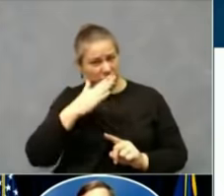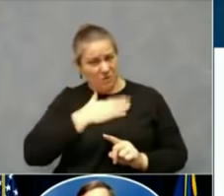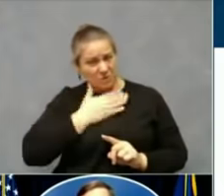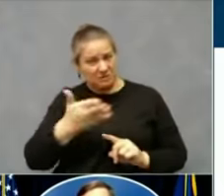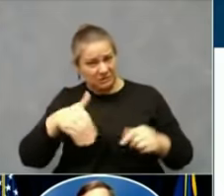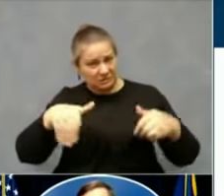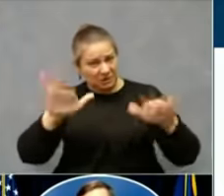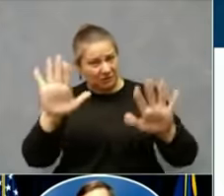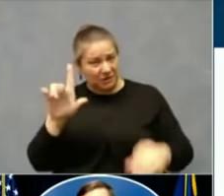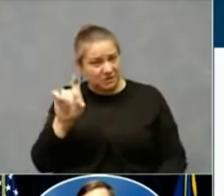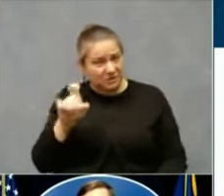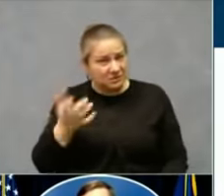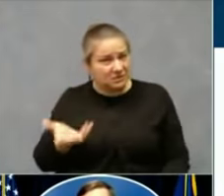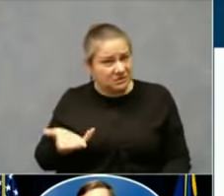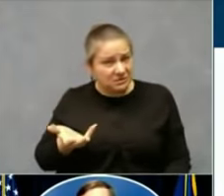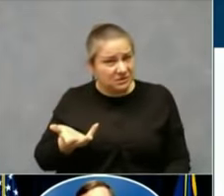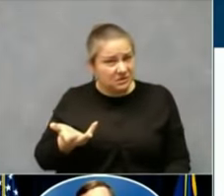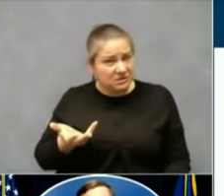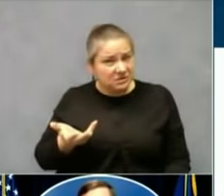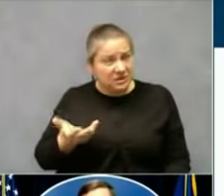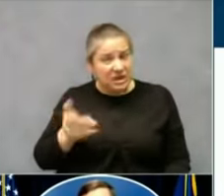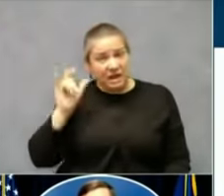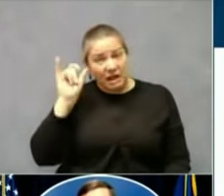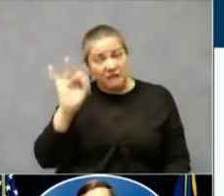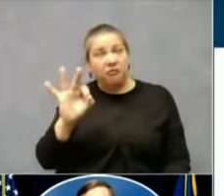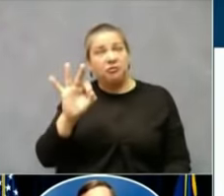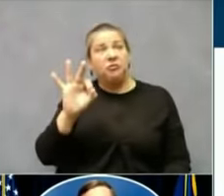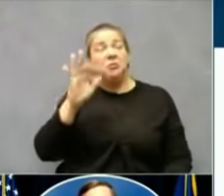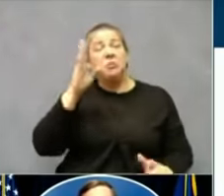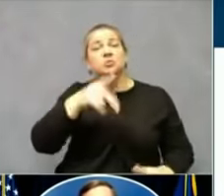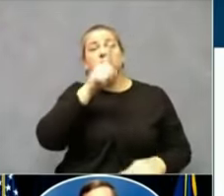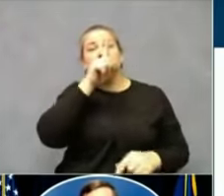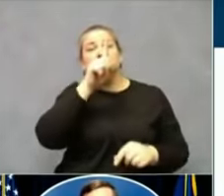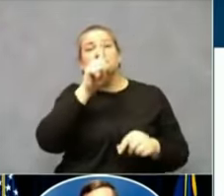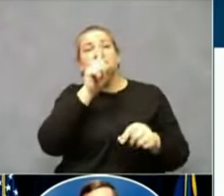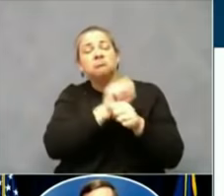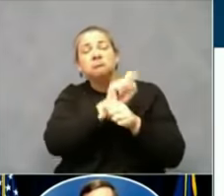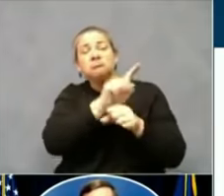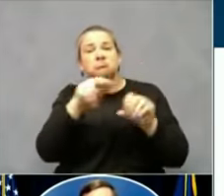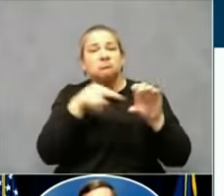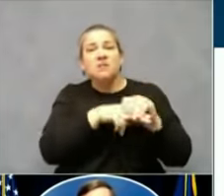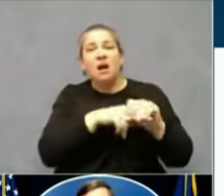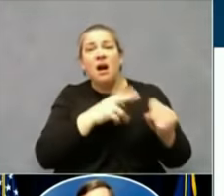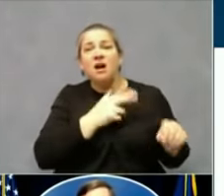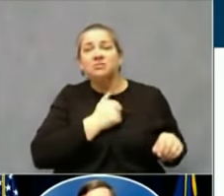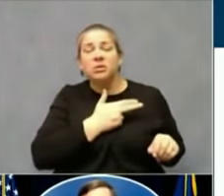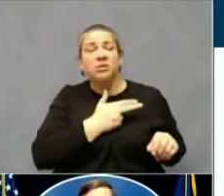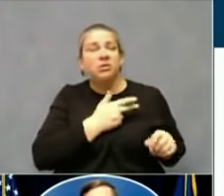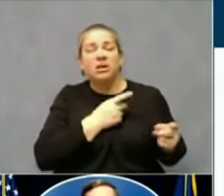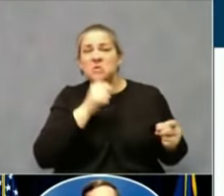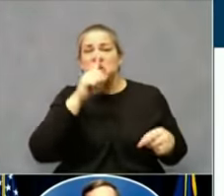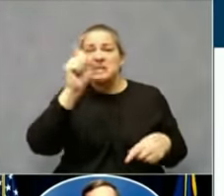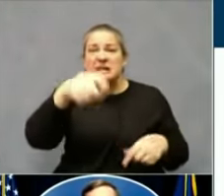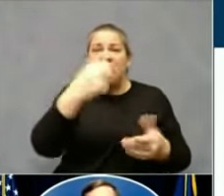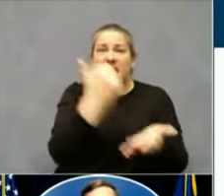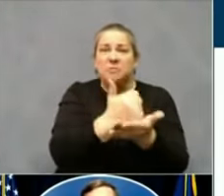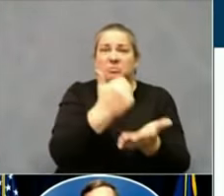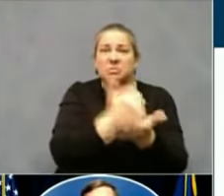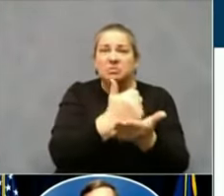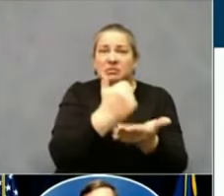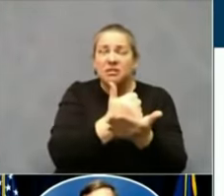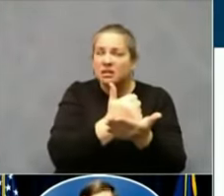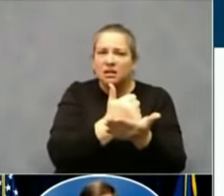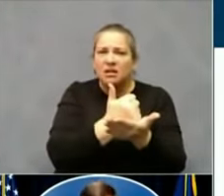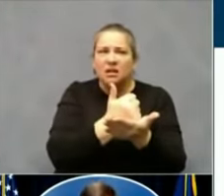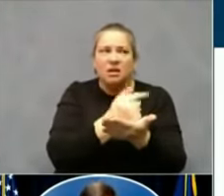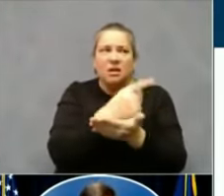is in a hospital and really needs help and otherwise might not make it as a doctor, a nurse and the other help